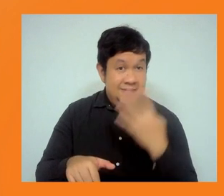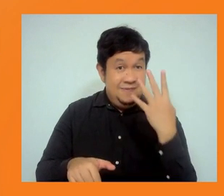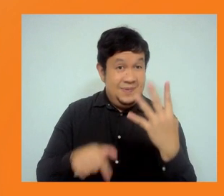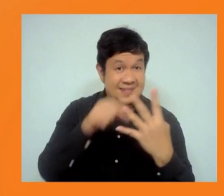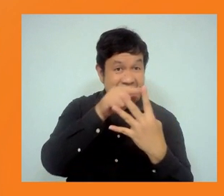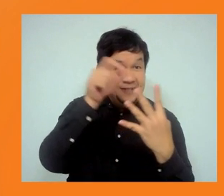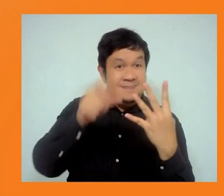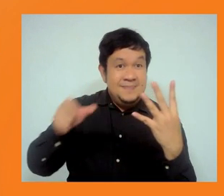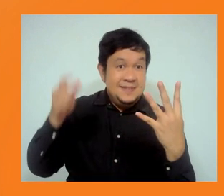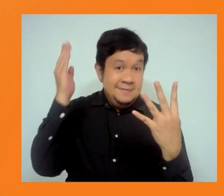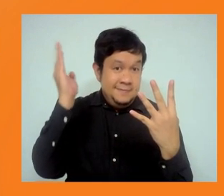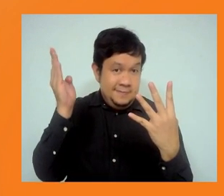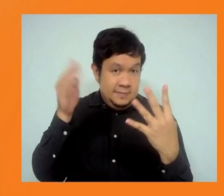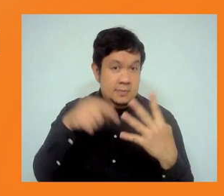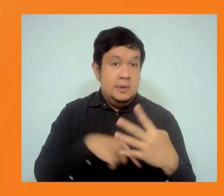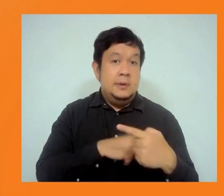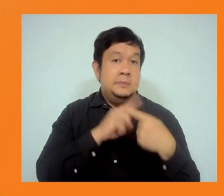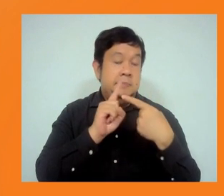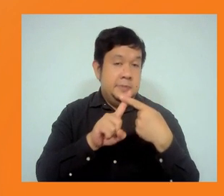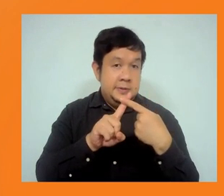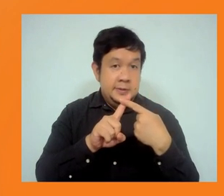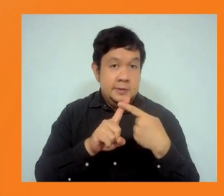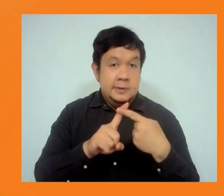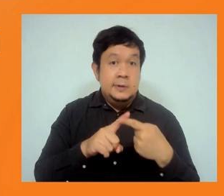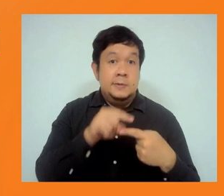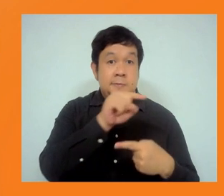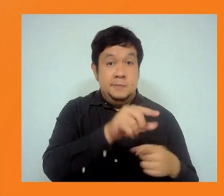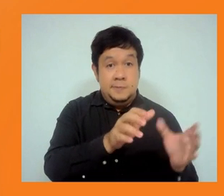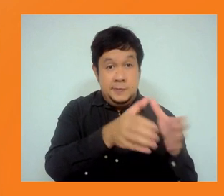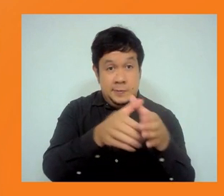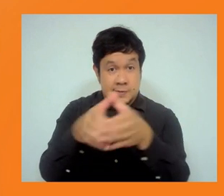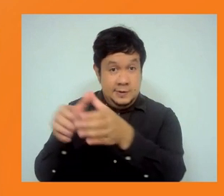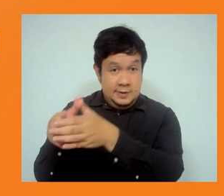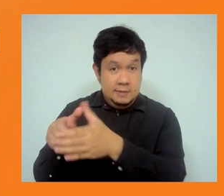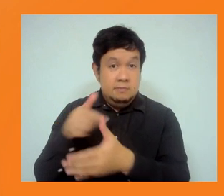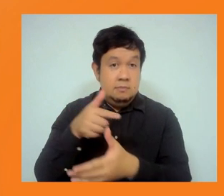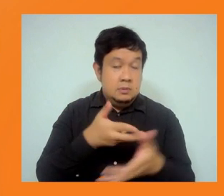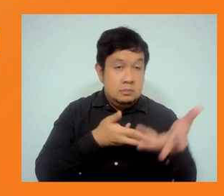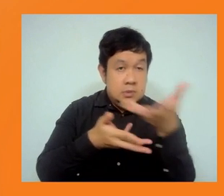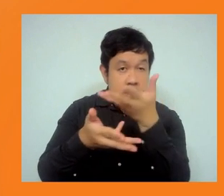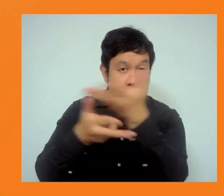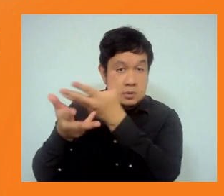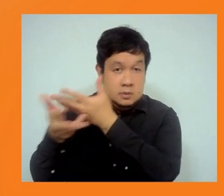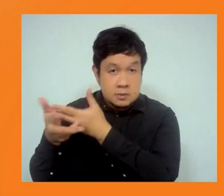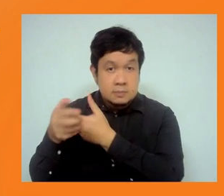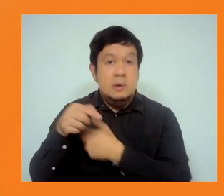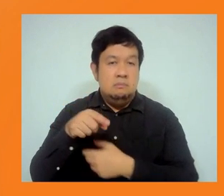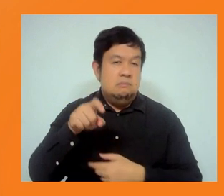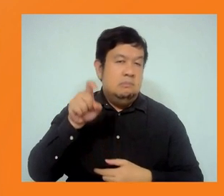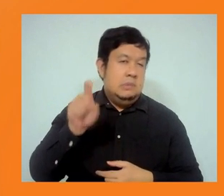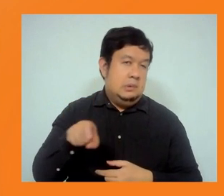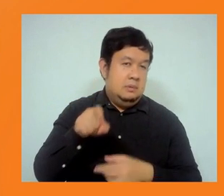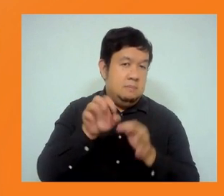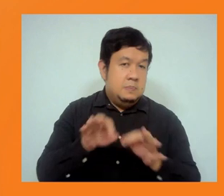stakeholder consultation and information disclosure really came through pretty strongly from, you know, certainly three